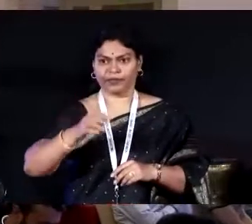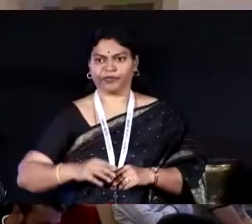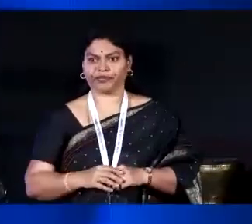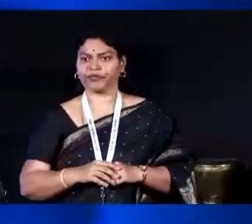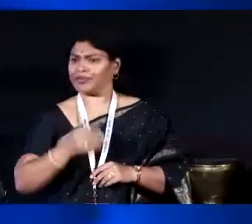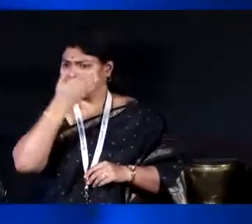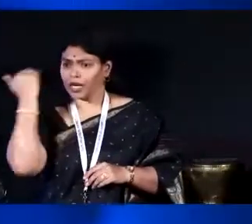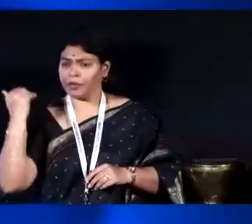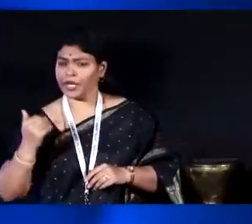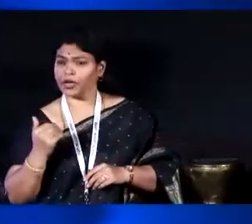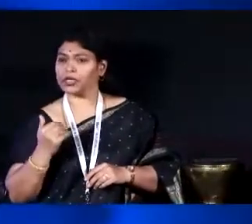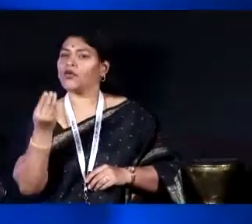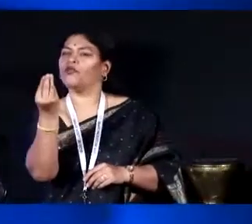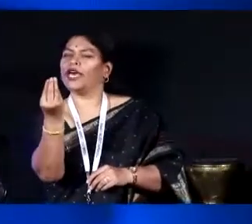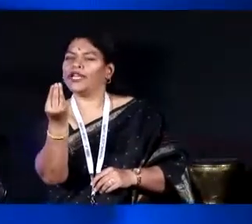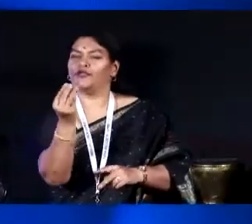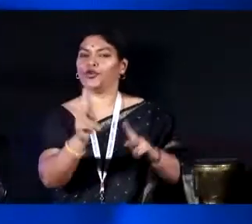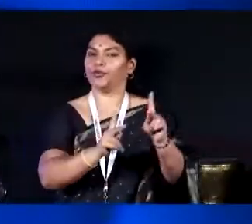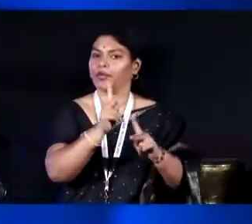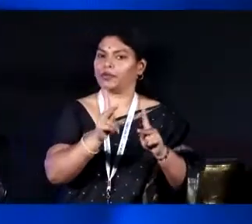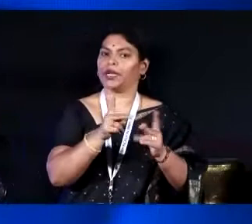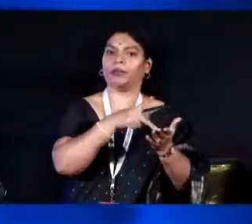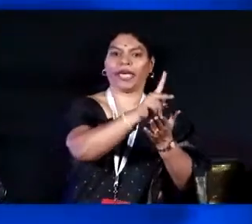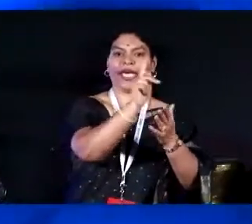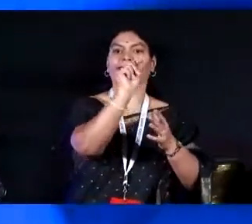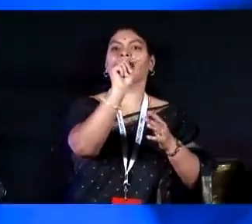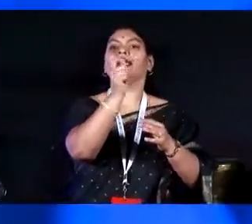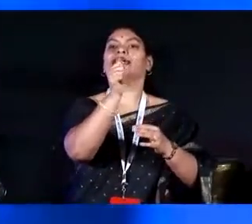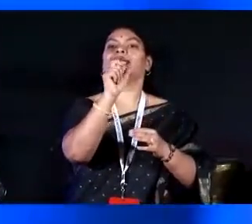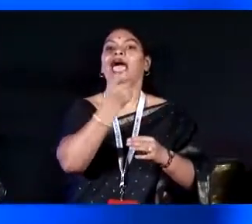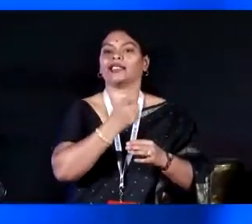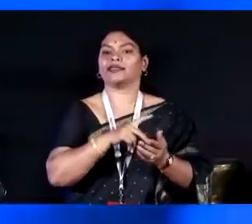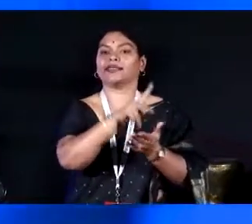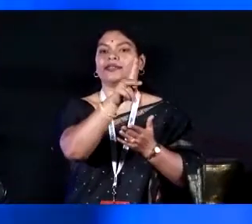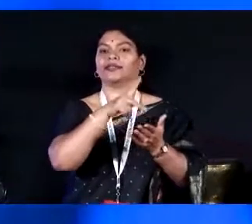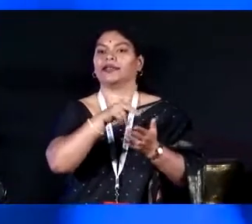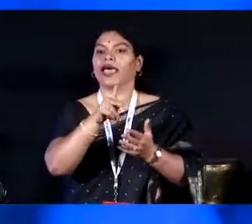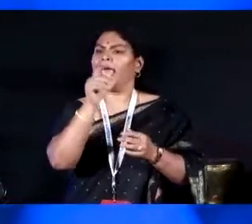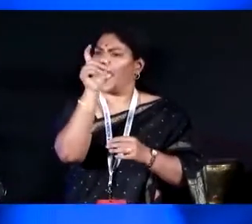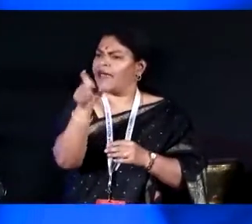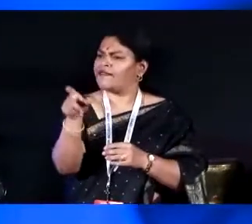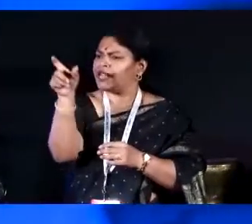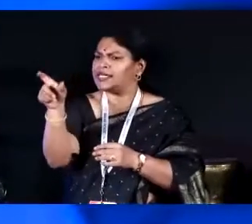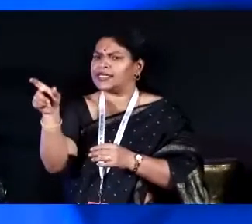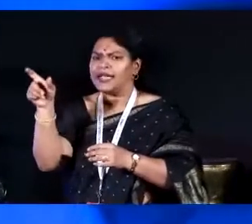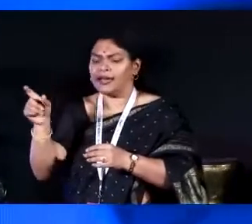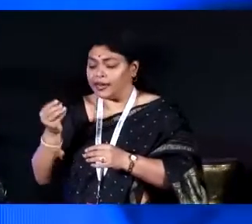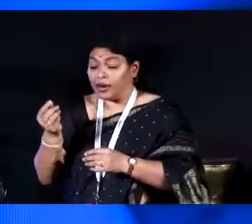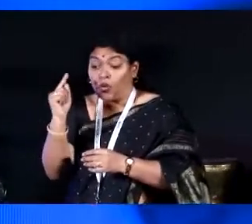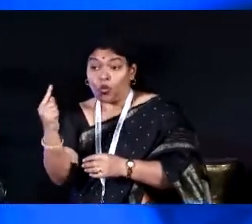Because very few people pay taxes, every single grain of this rice